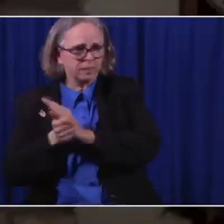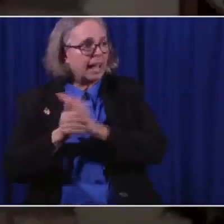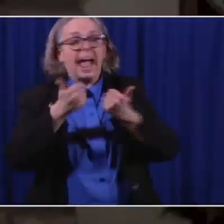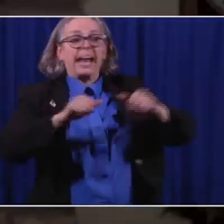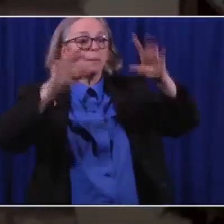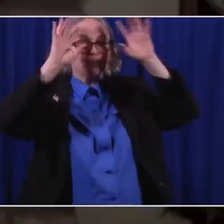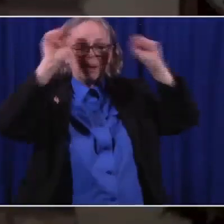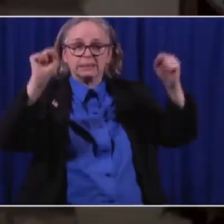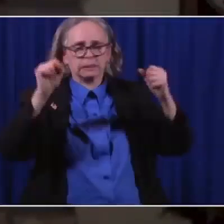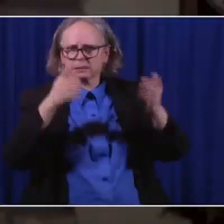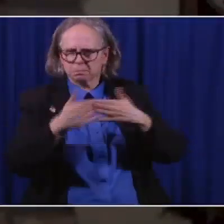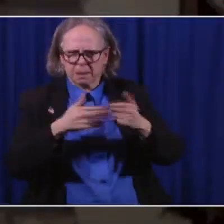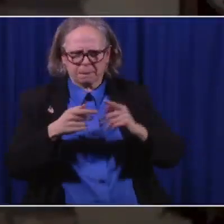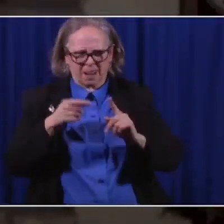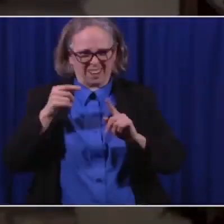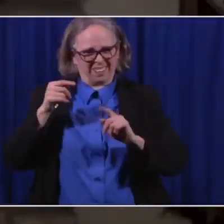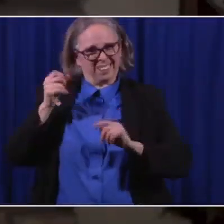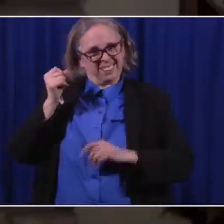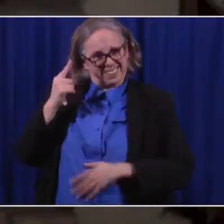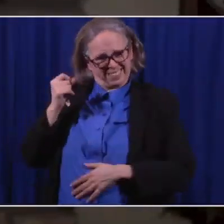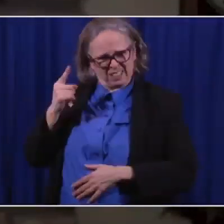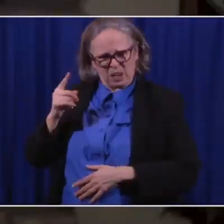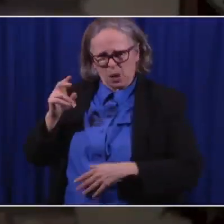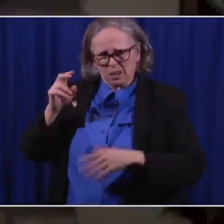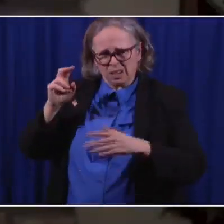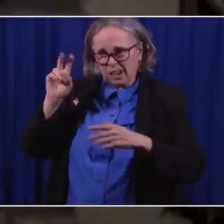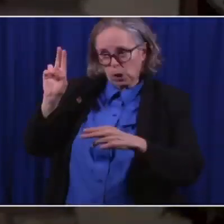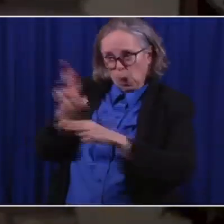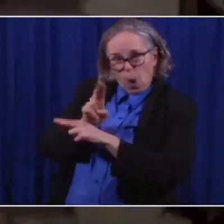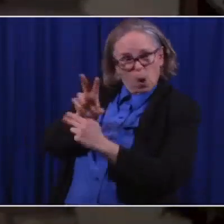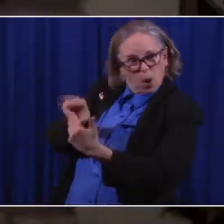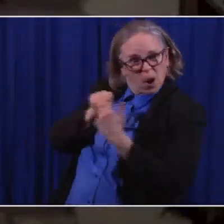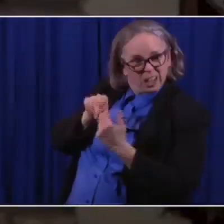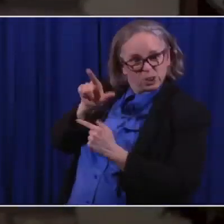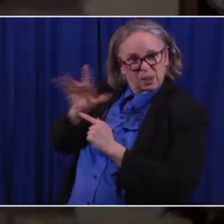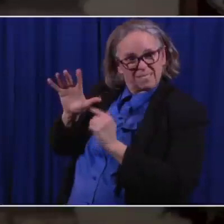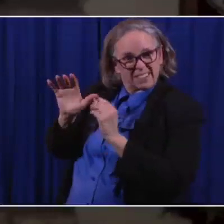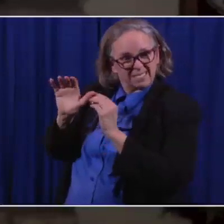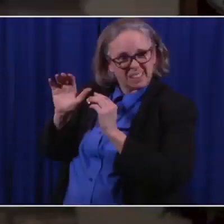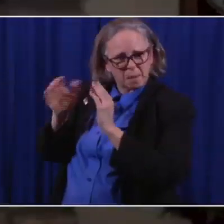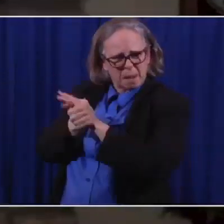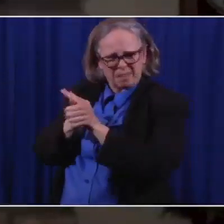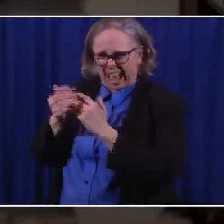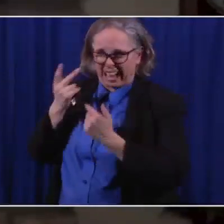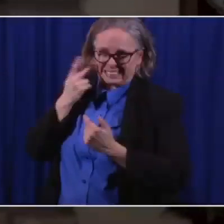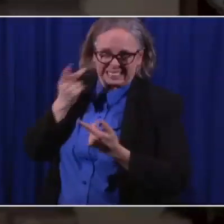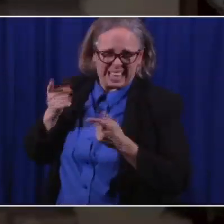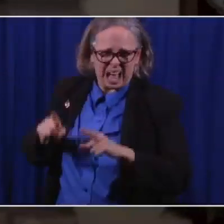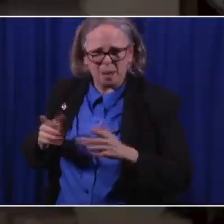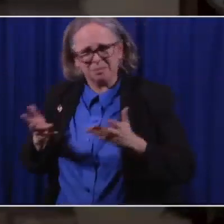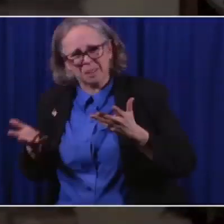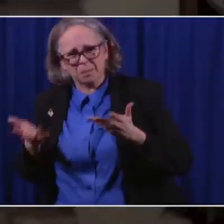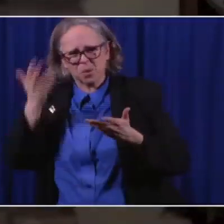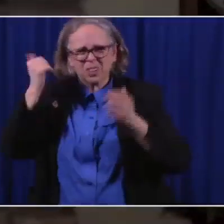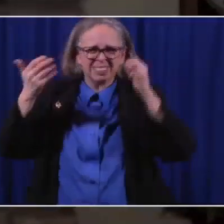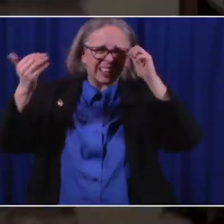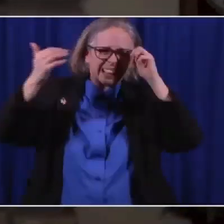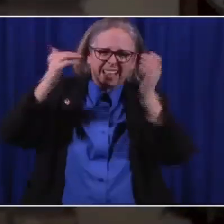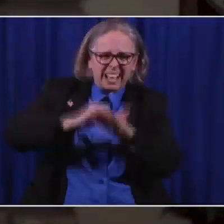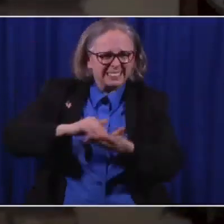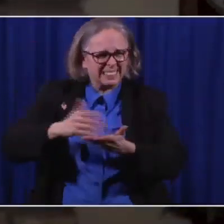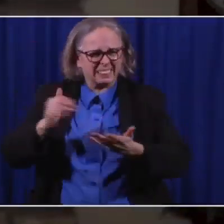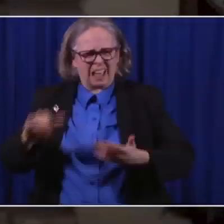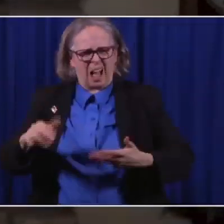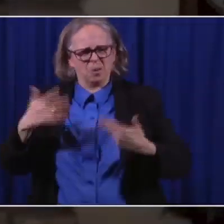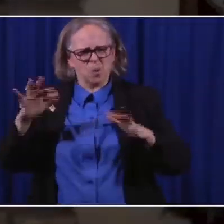But invoking that is something that we would not want to see happen, because, once again, I think that would stoke the